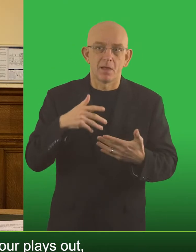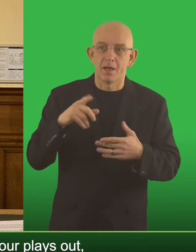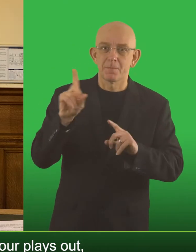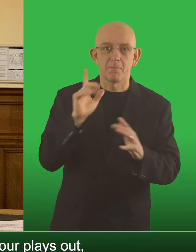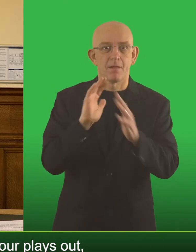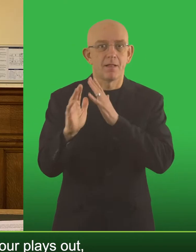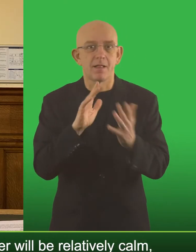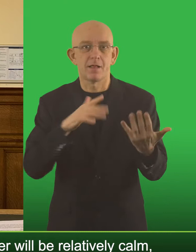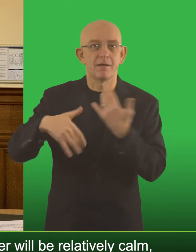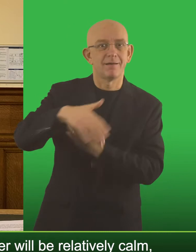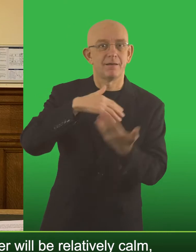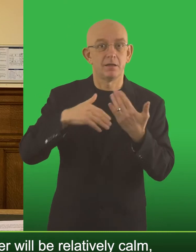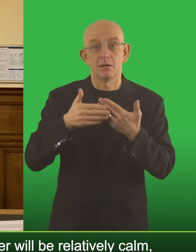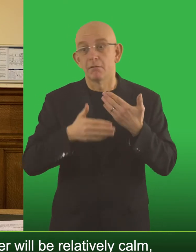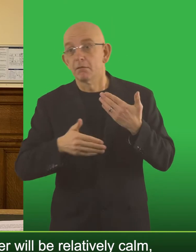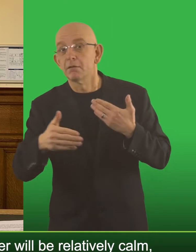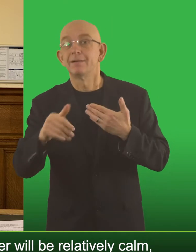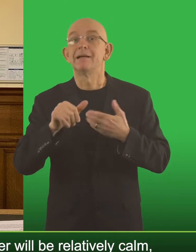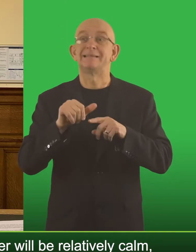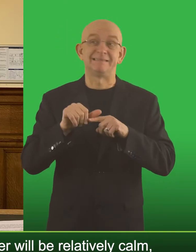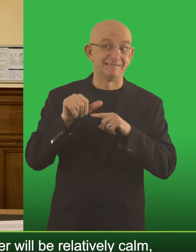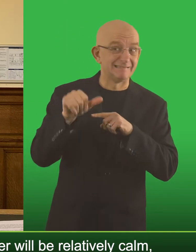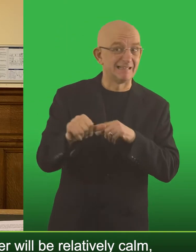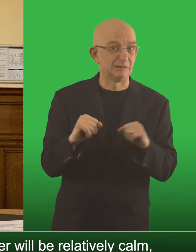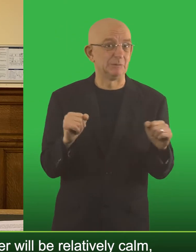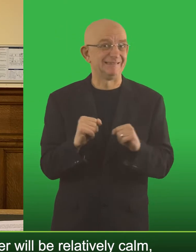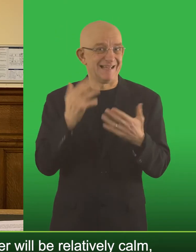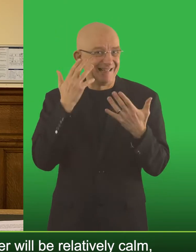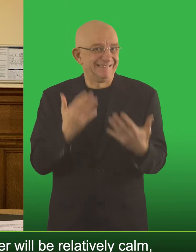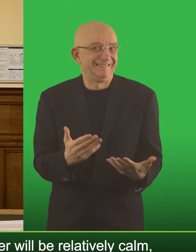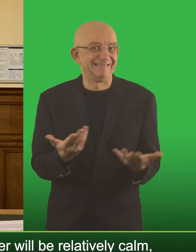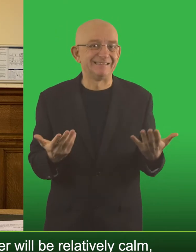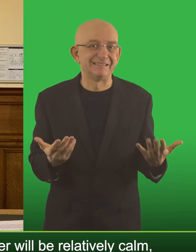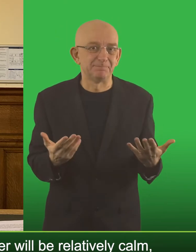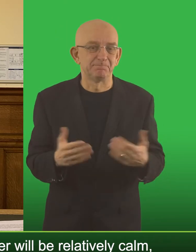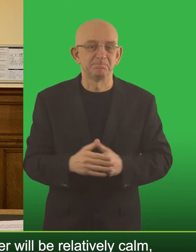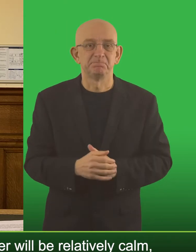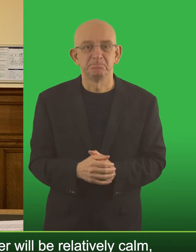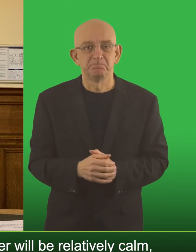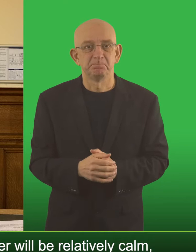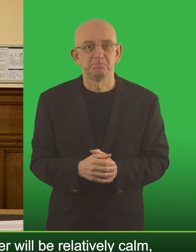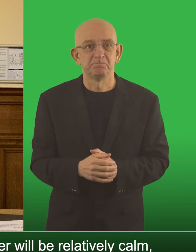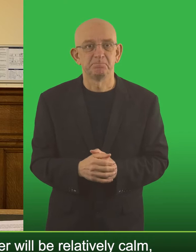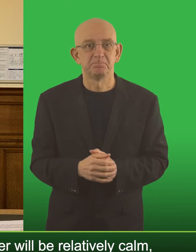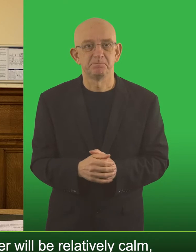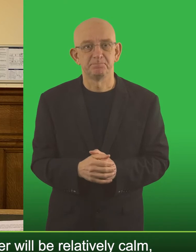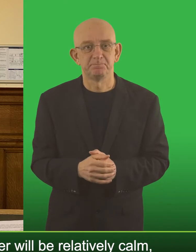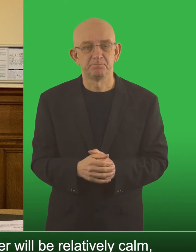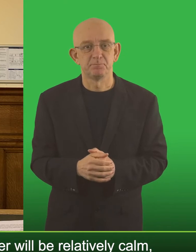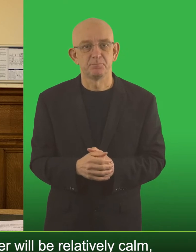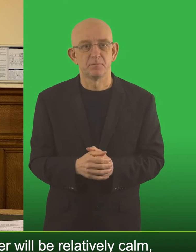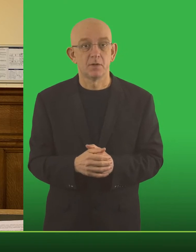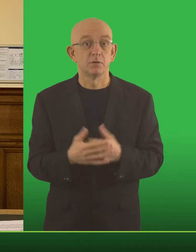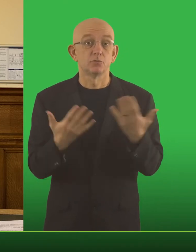behaviour play out over the summer but I'm anticipating that spring and summer will be relatively calm and I wouldn't want to predict what may or may